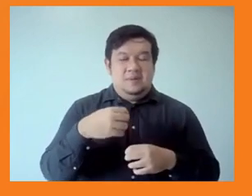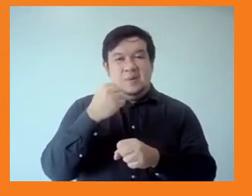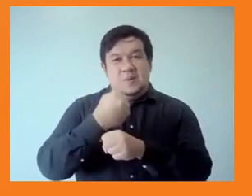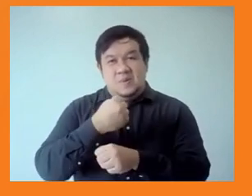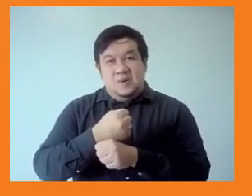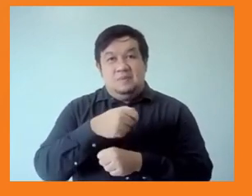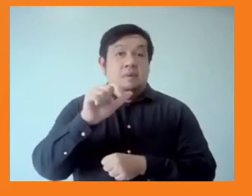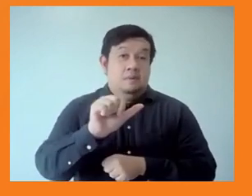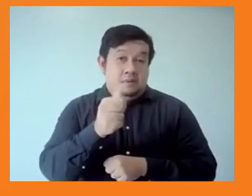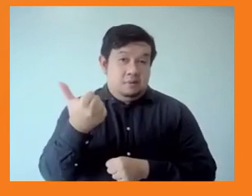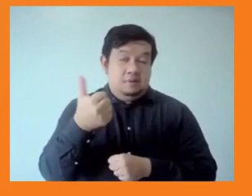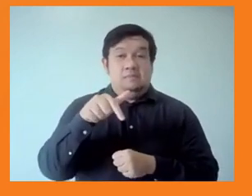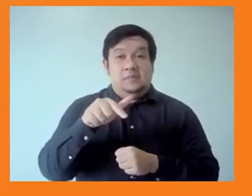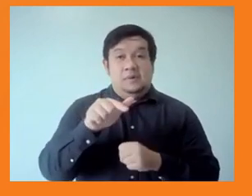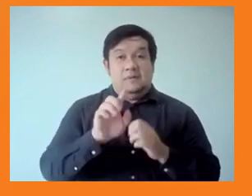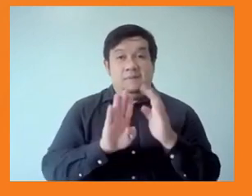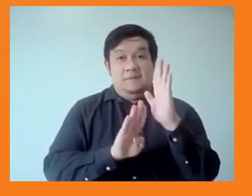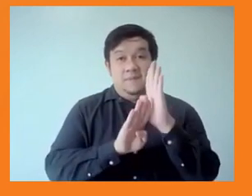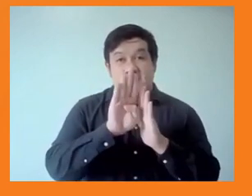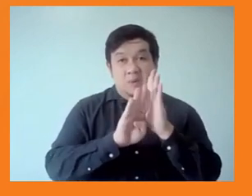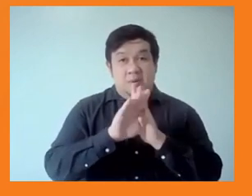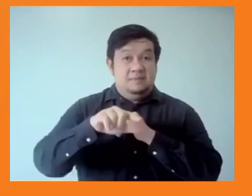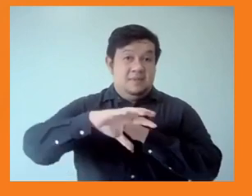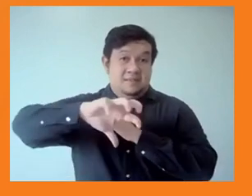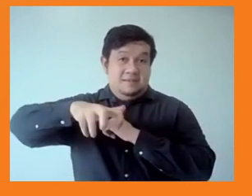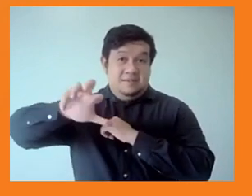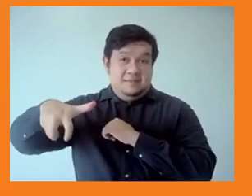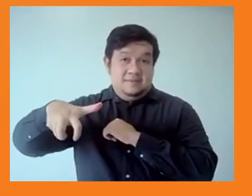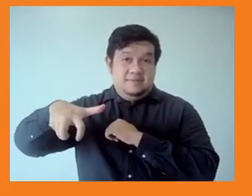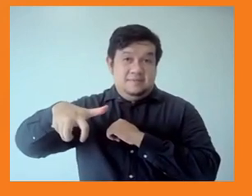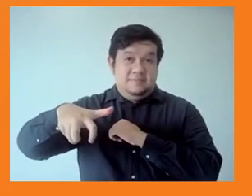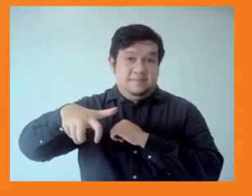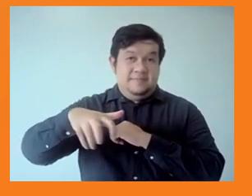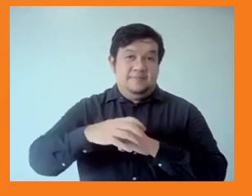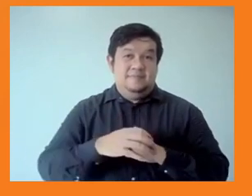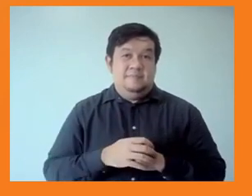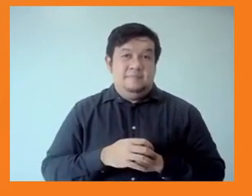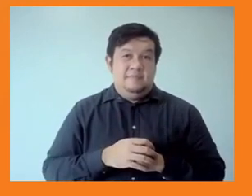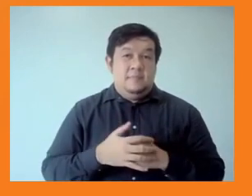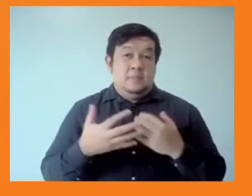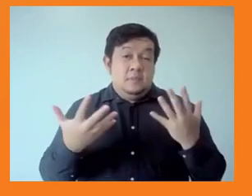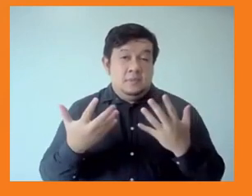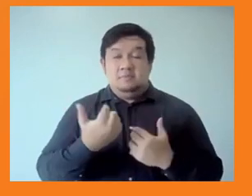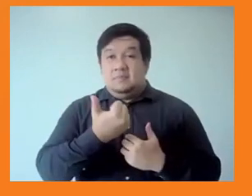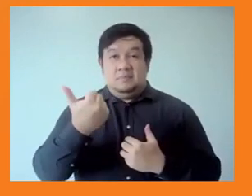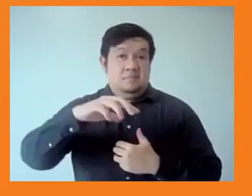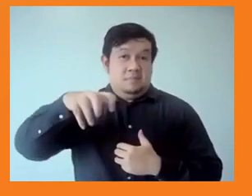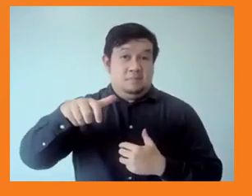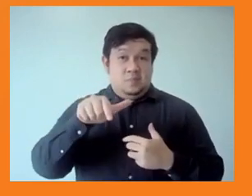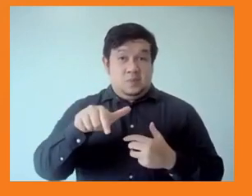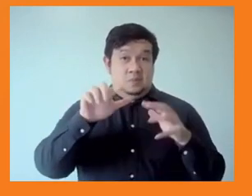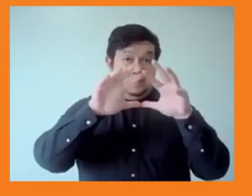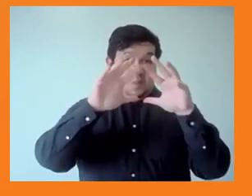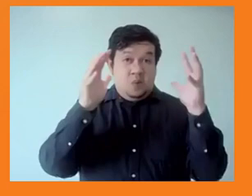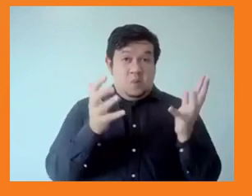in South Asia, it rises to 70%, which is the one of the highest regionally throughout the world. And as a result,